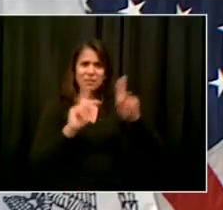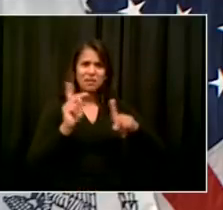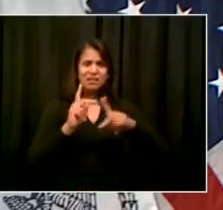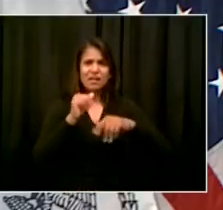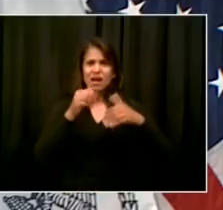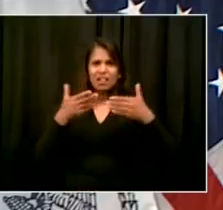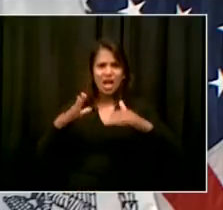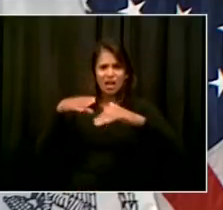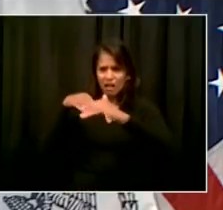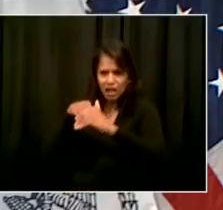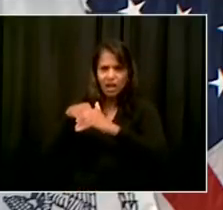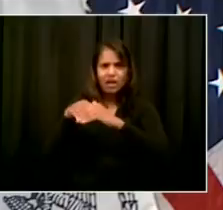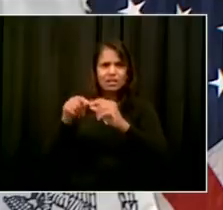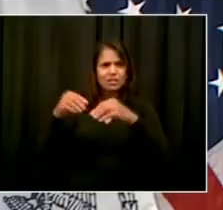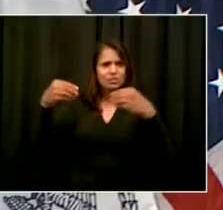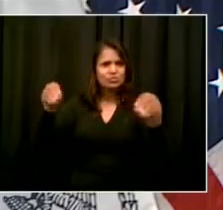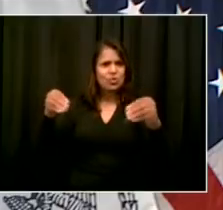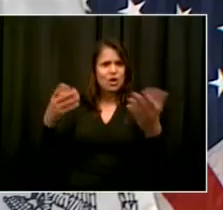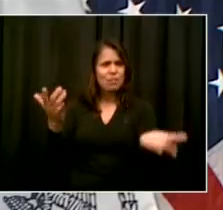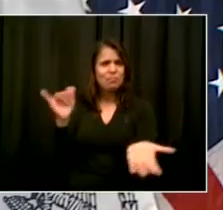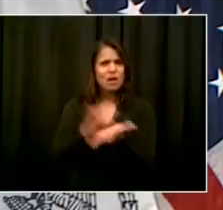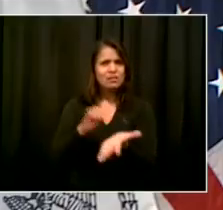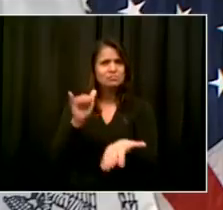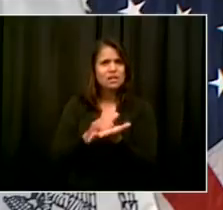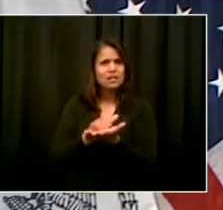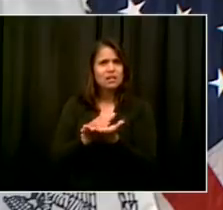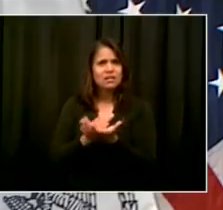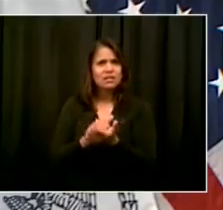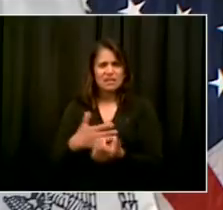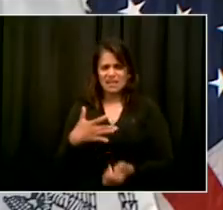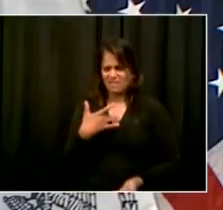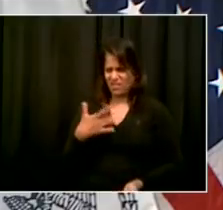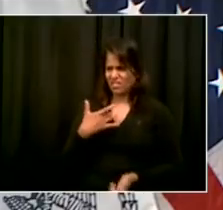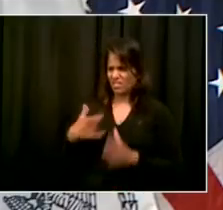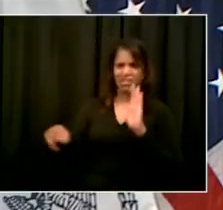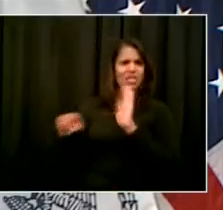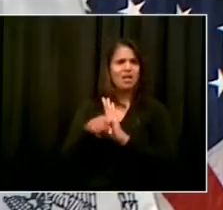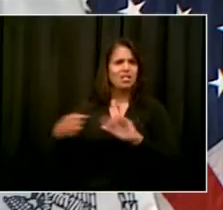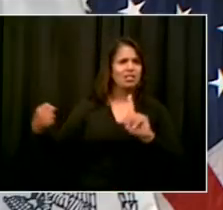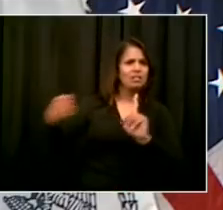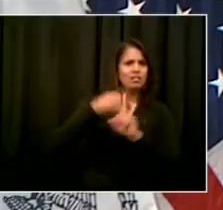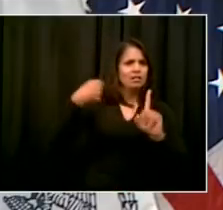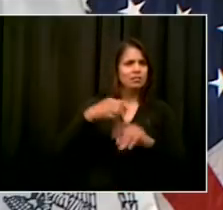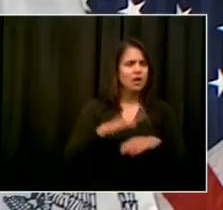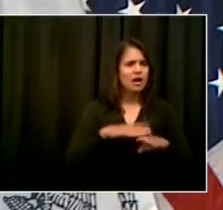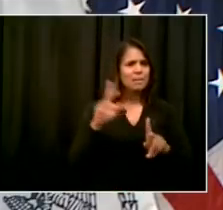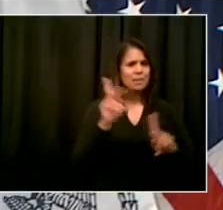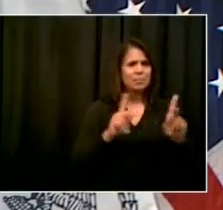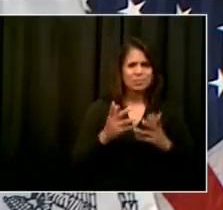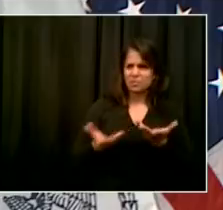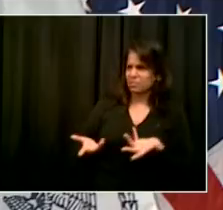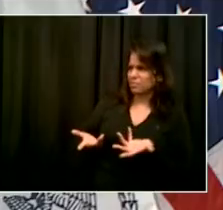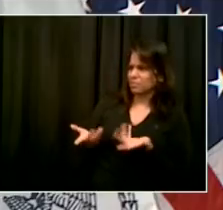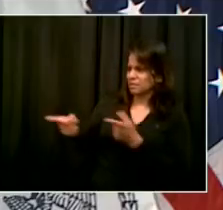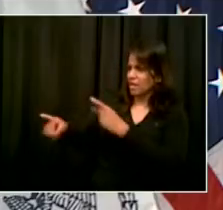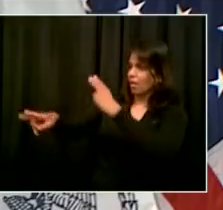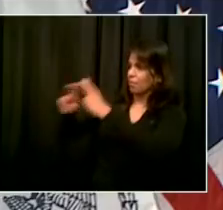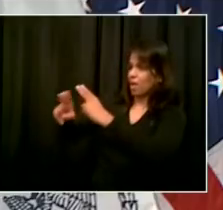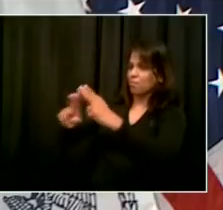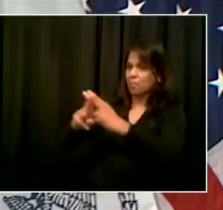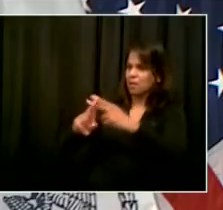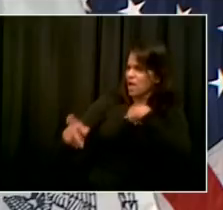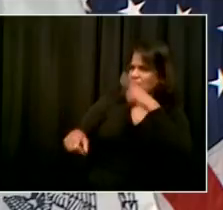I believe it's the 1-3 and the 1-7 precinct. What is the status of that now? And I guess